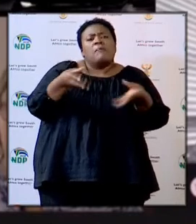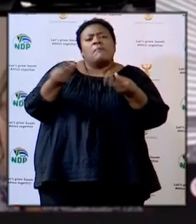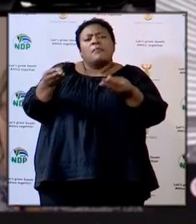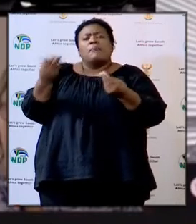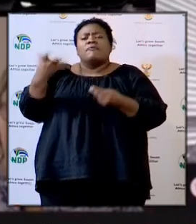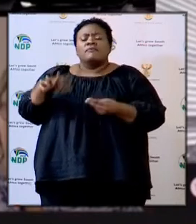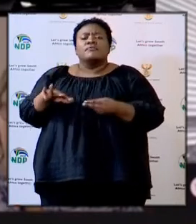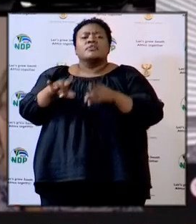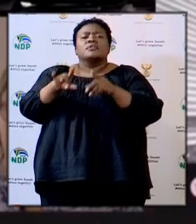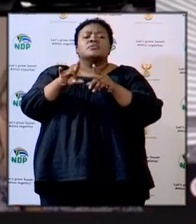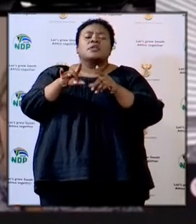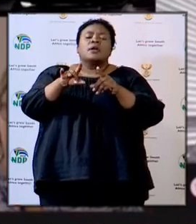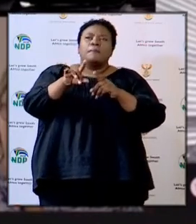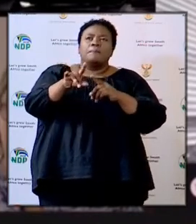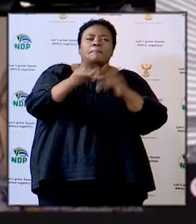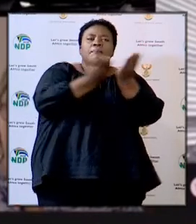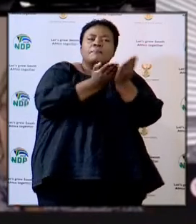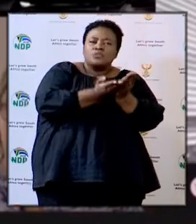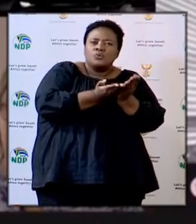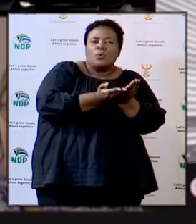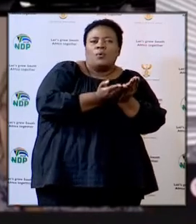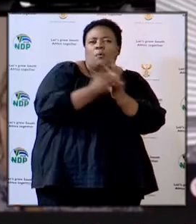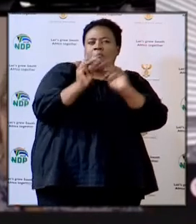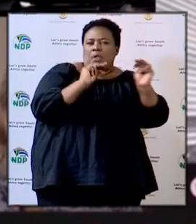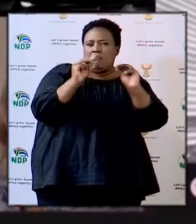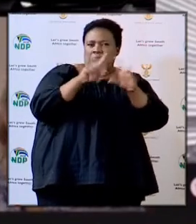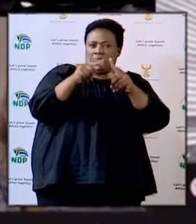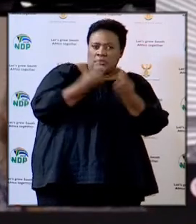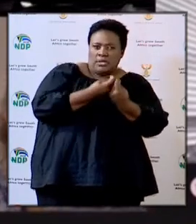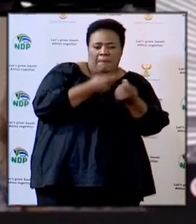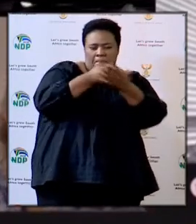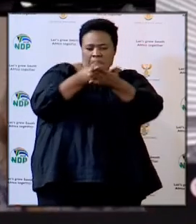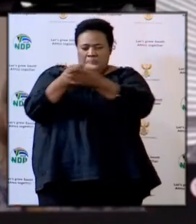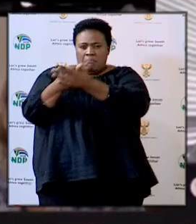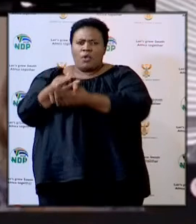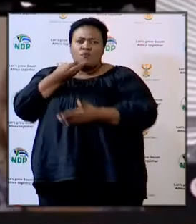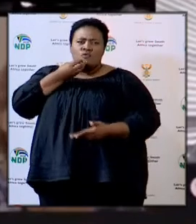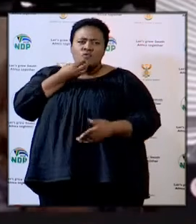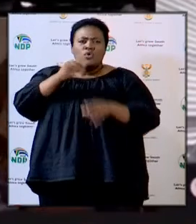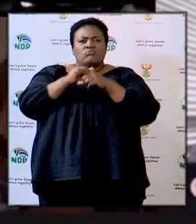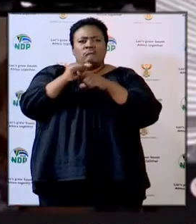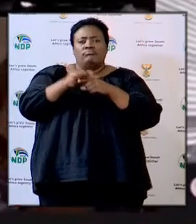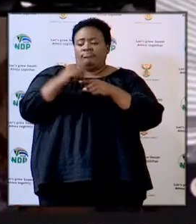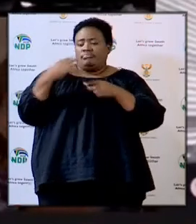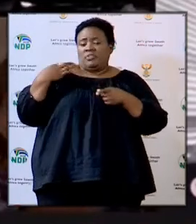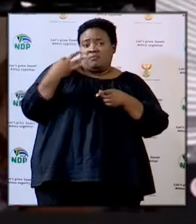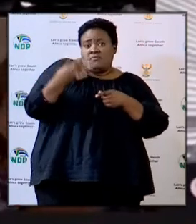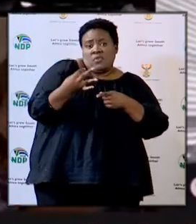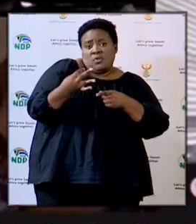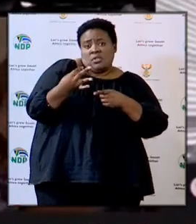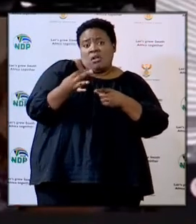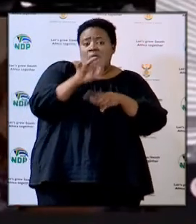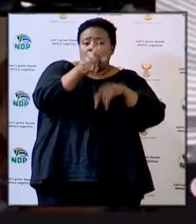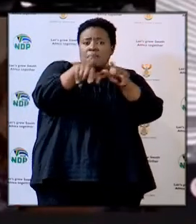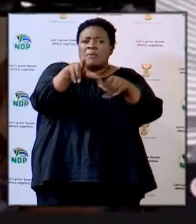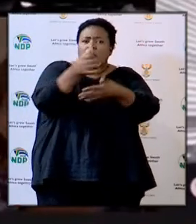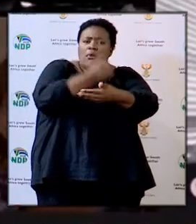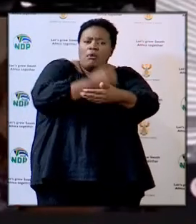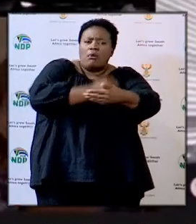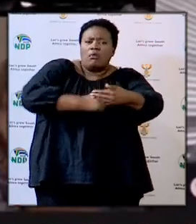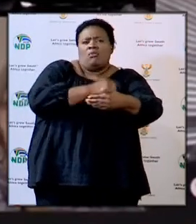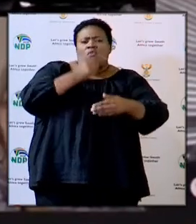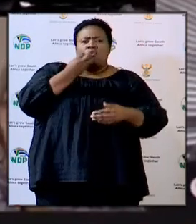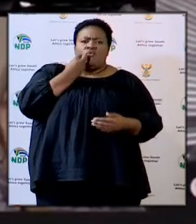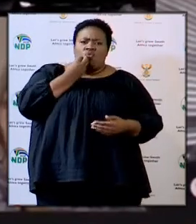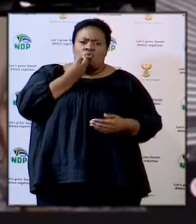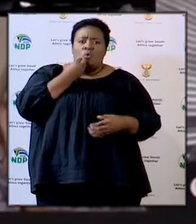of all of our school management teams as well as the procurement of food and the training of voluntary food handlers and those that